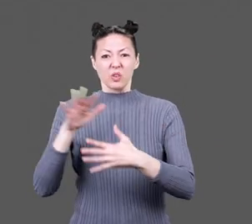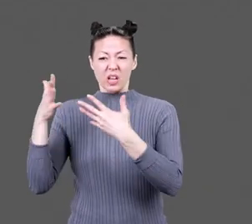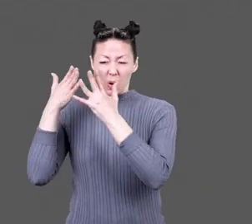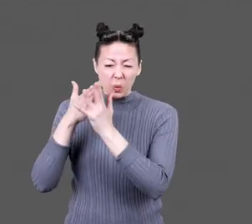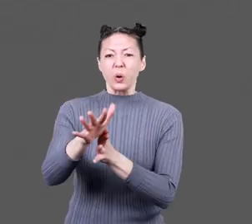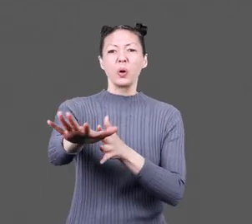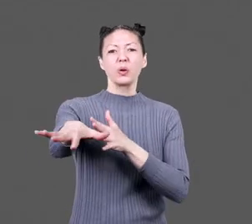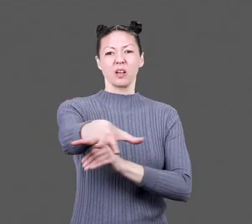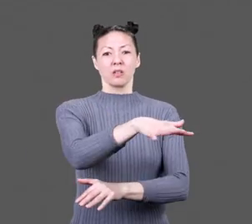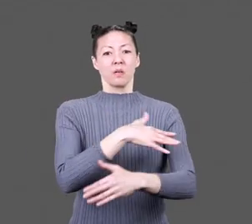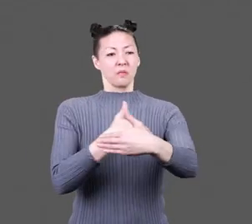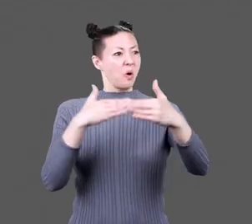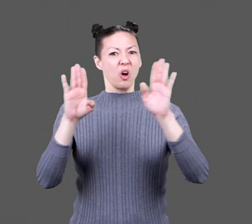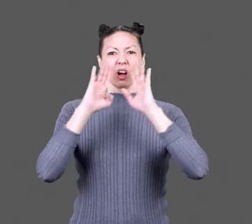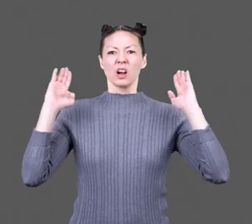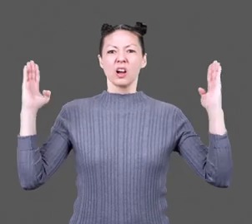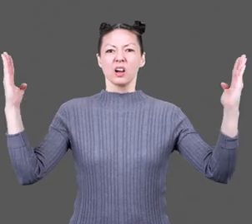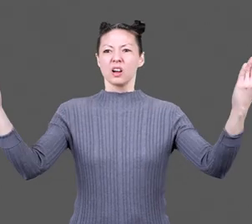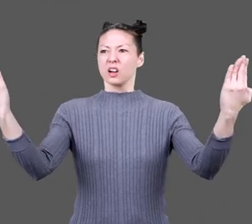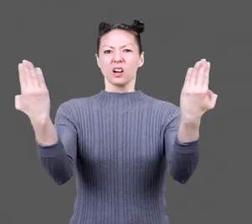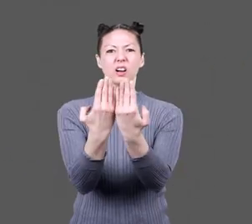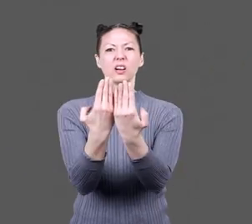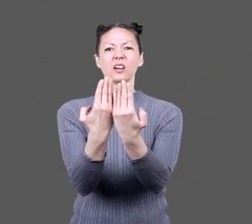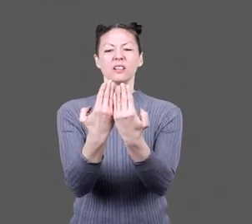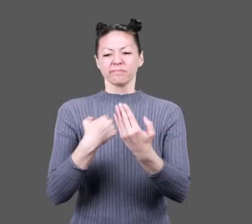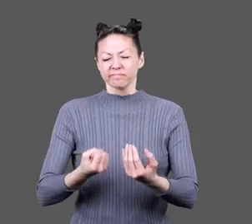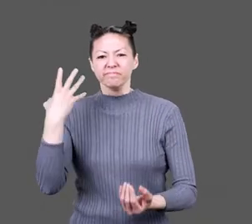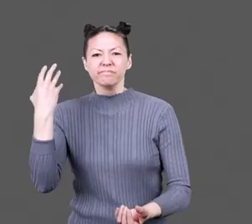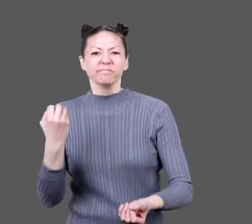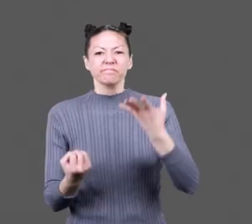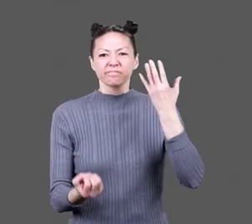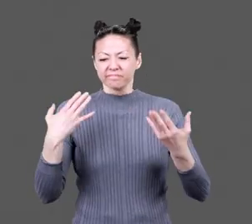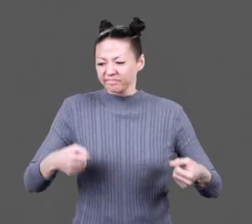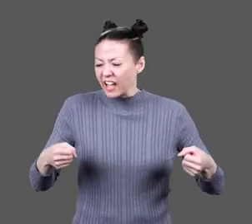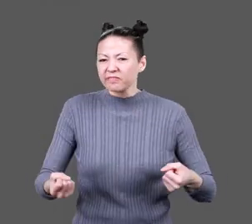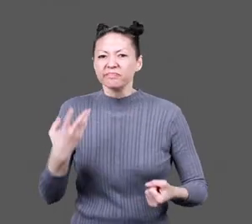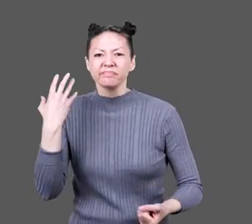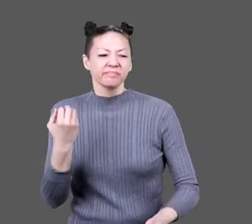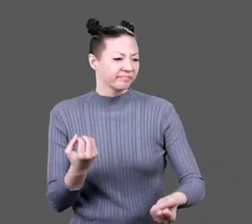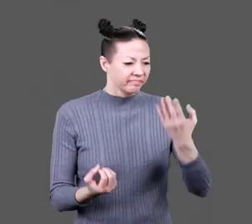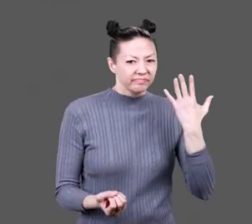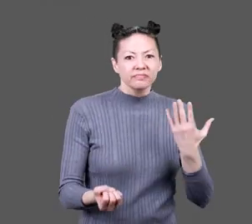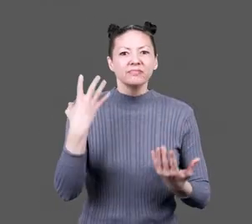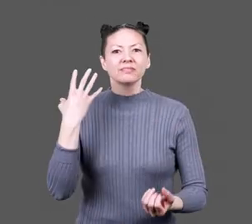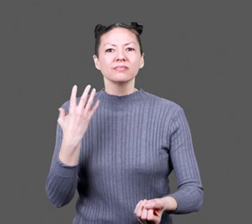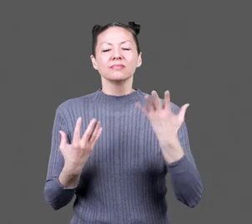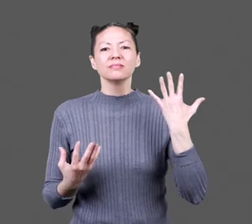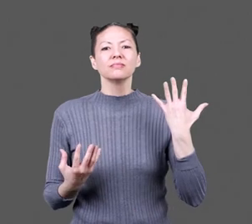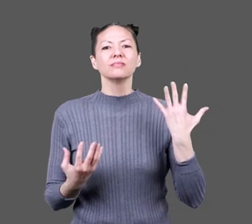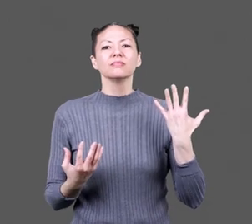Wind blew through the cracks between the boards that made up the walls as we unpacked the few belongings we brought with us.